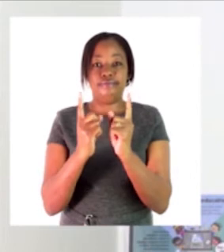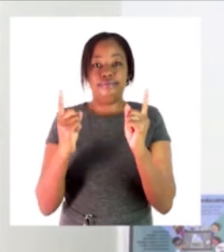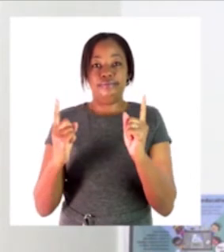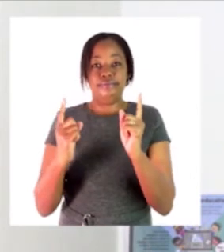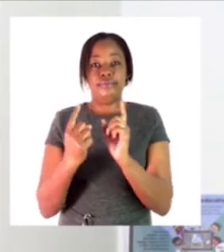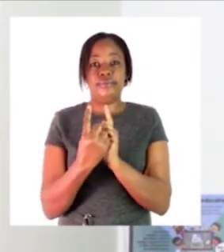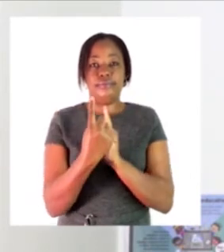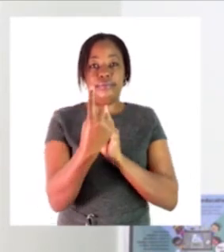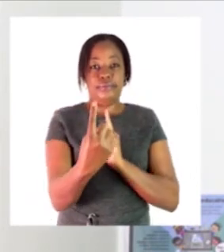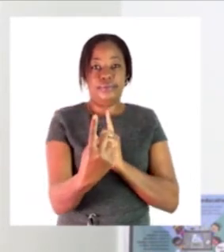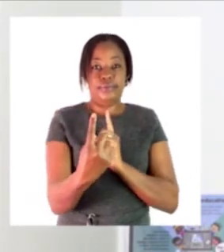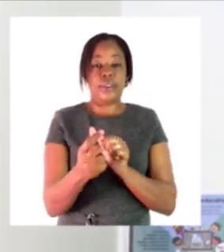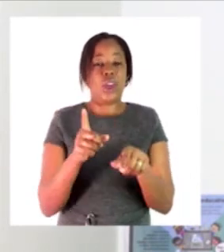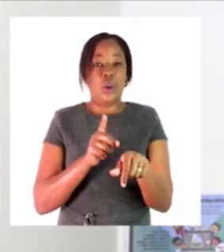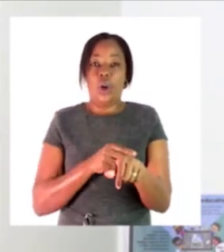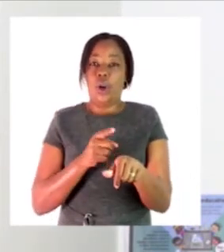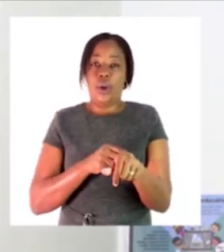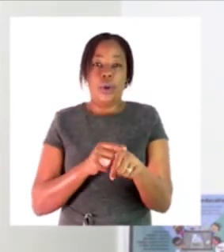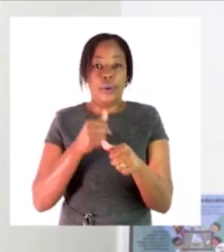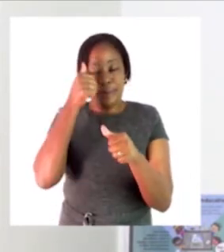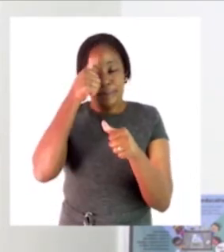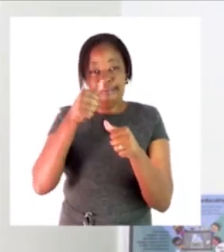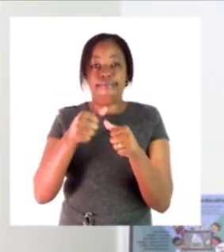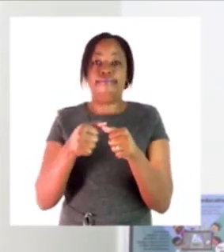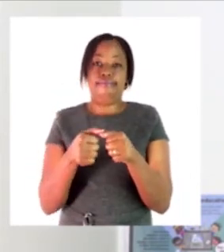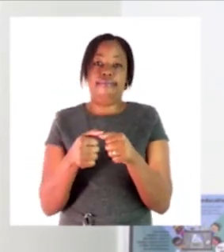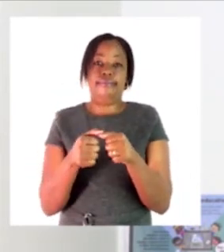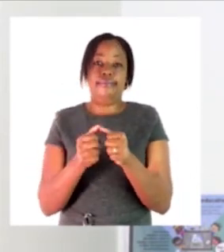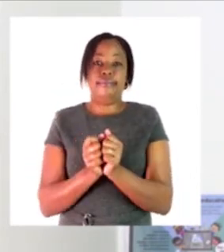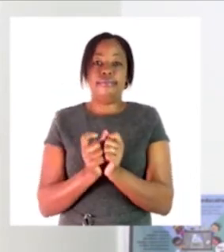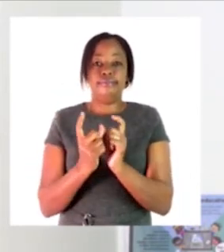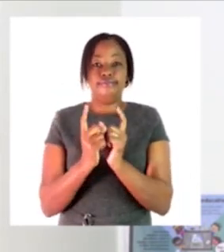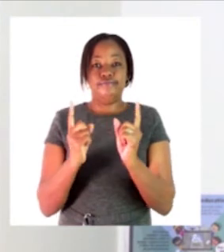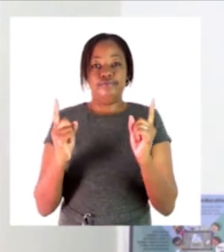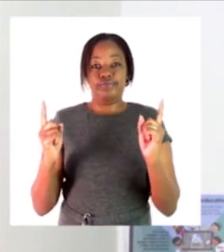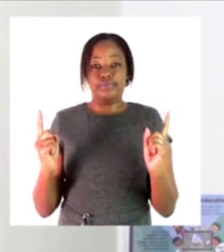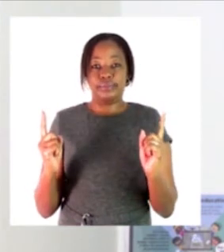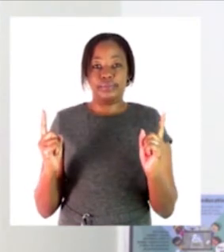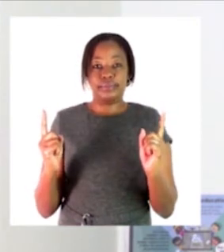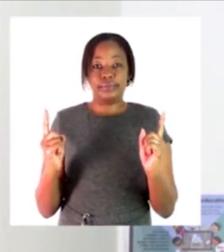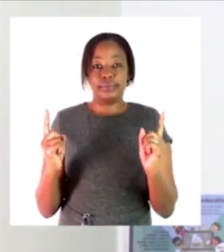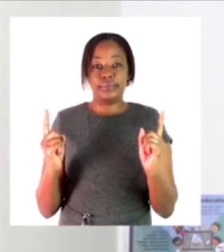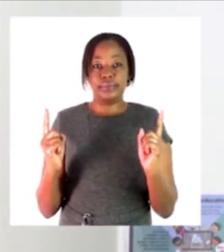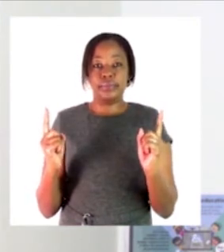keep your distance from other people are we together one meter or 1.5 meter